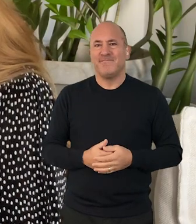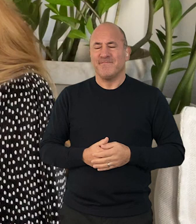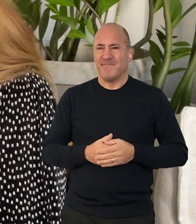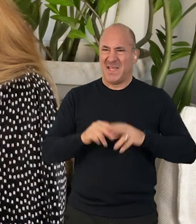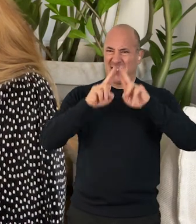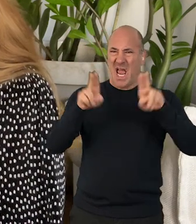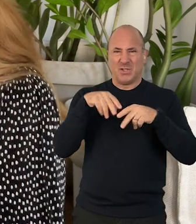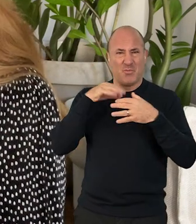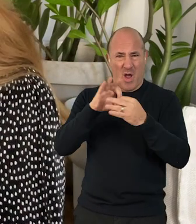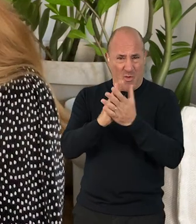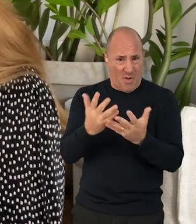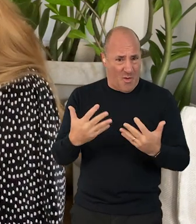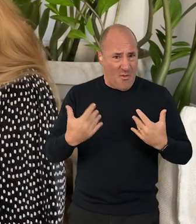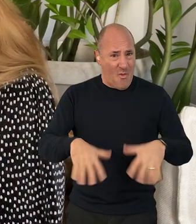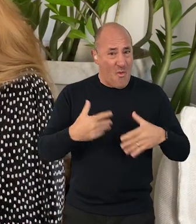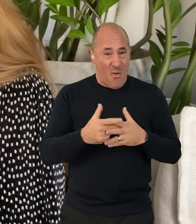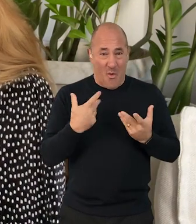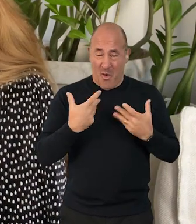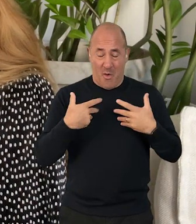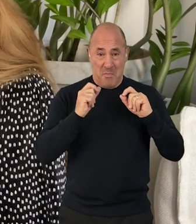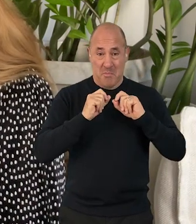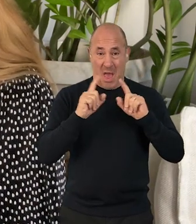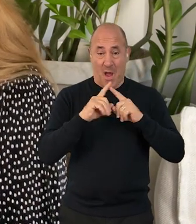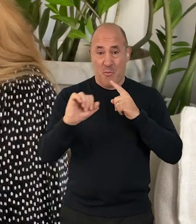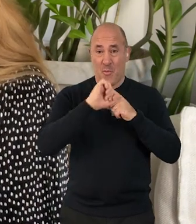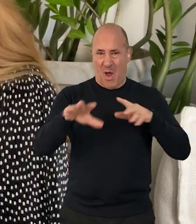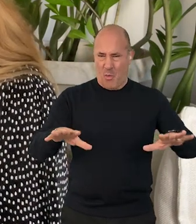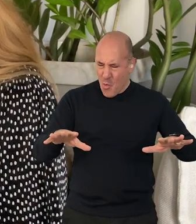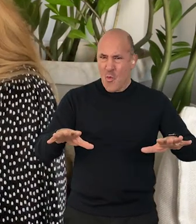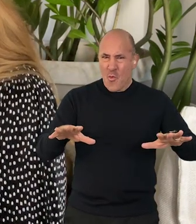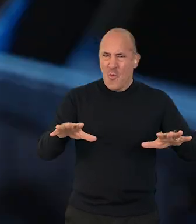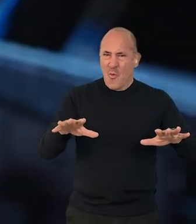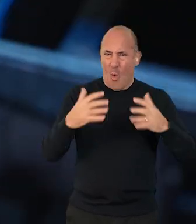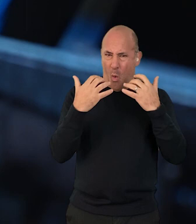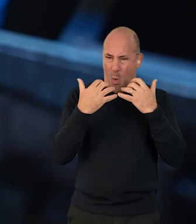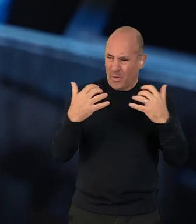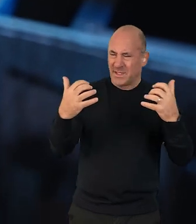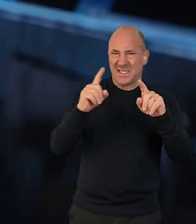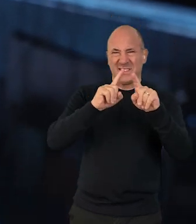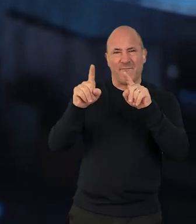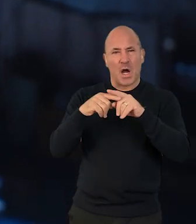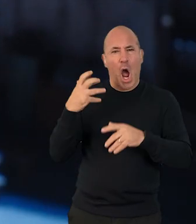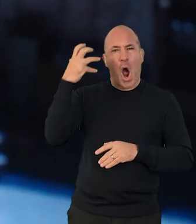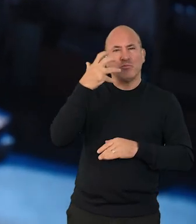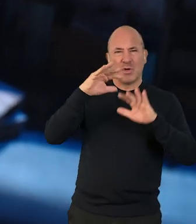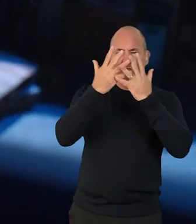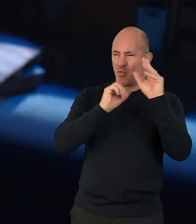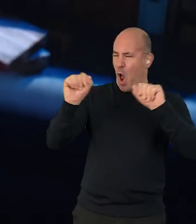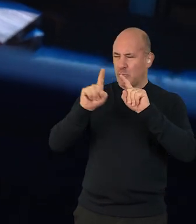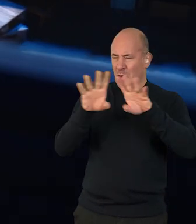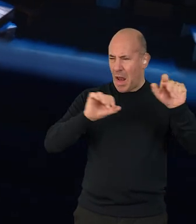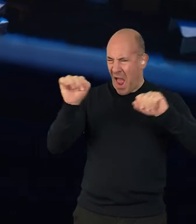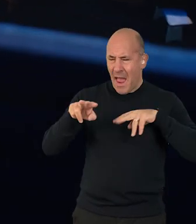has been phenomenal and has been really eye-opening into gaining a deeper understanding of how